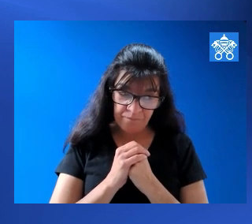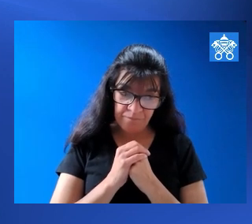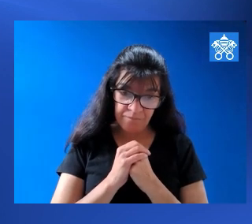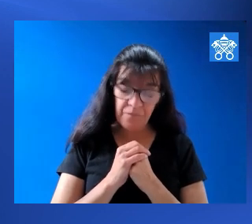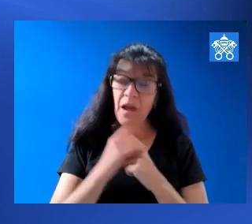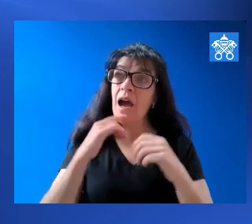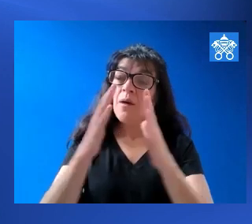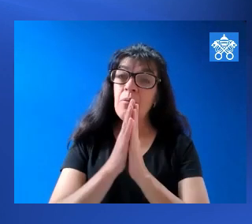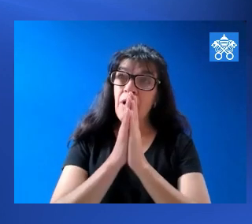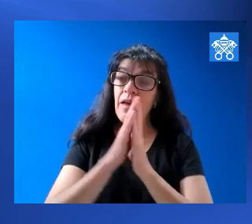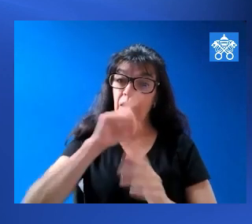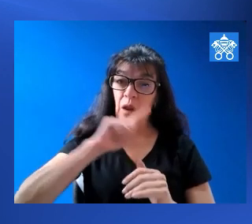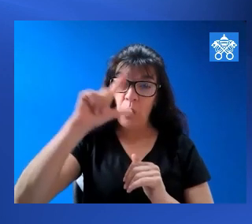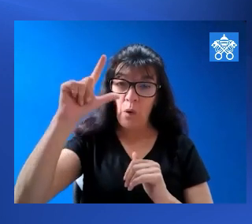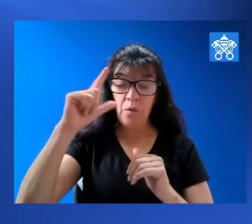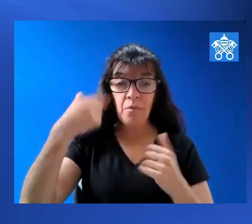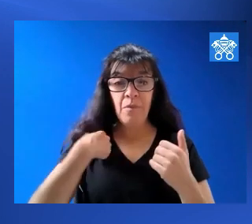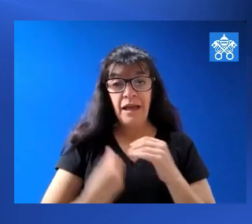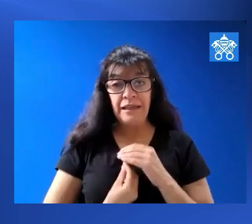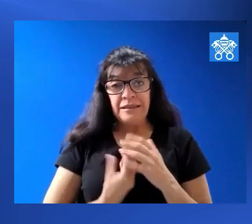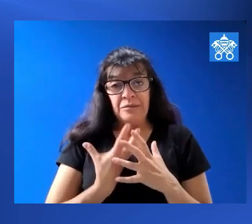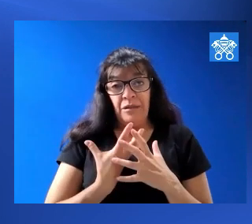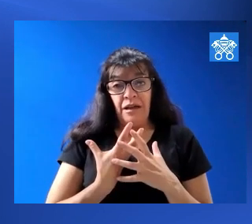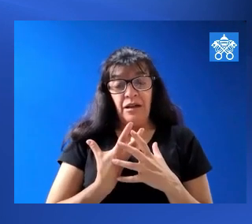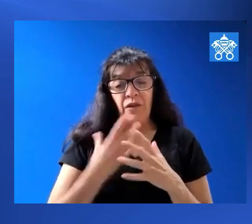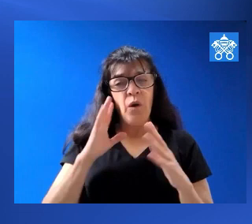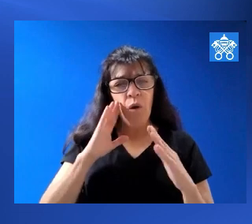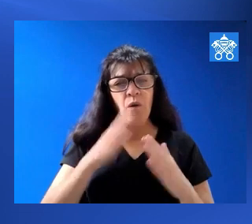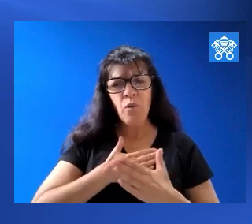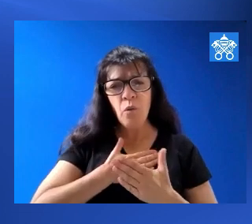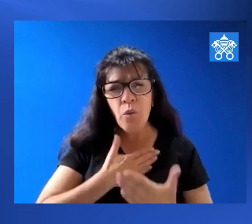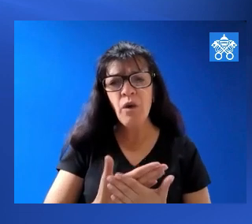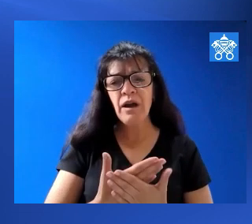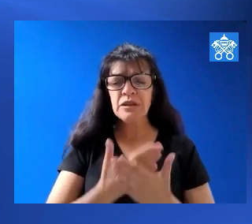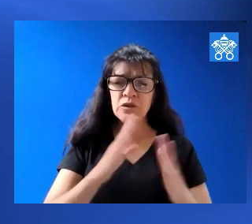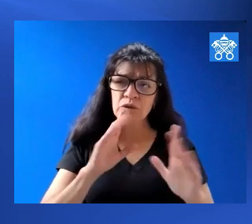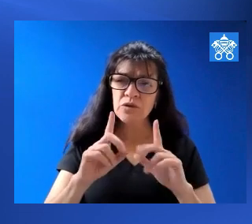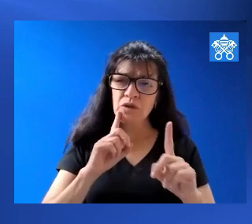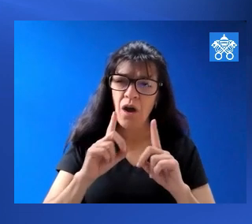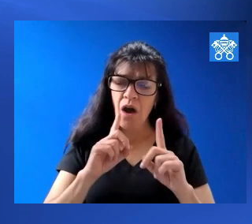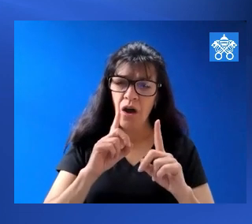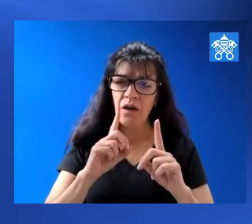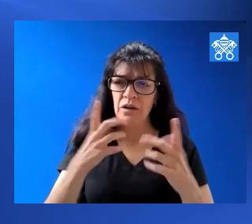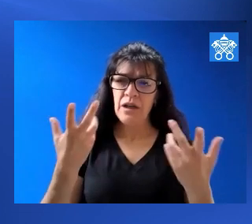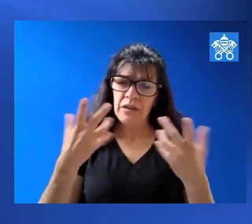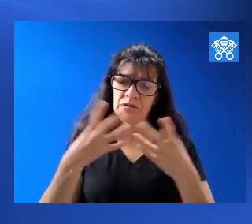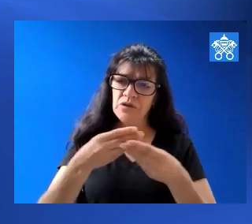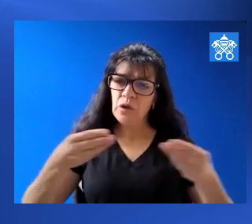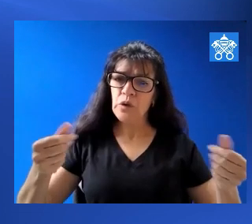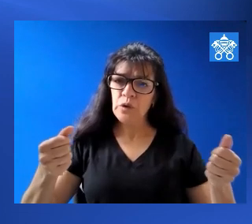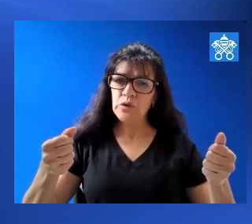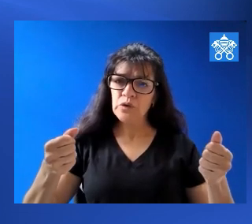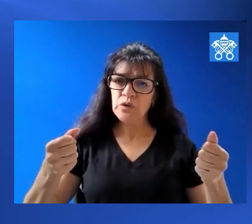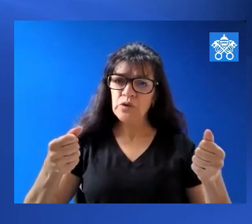I pray that the Lord may inspire the concrete will to dialogue in Nicaragua, to find a solution to the